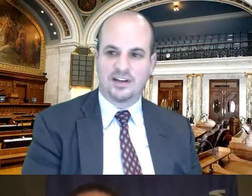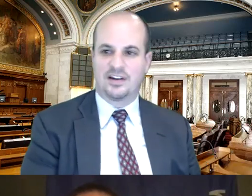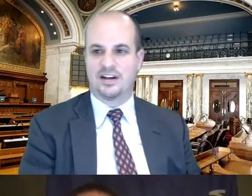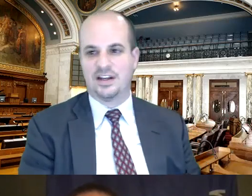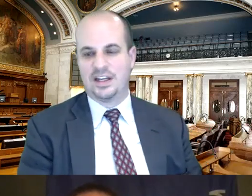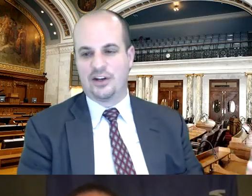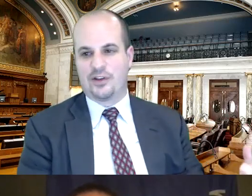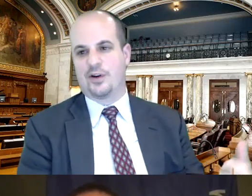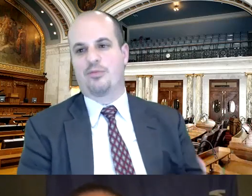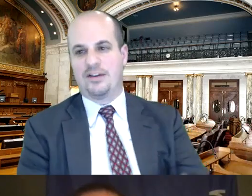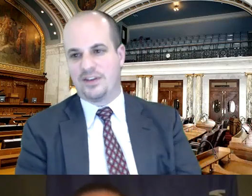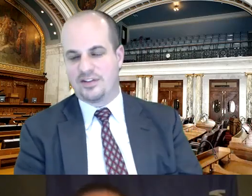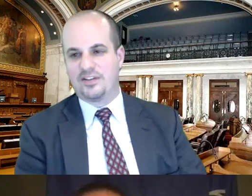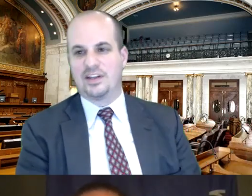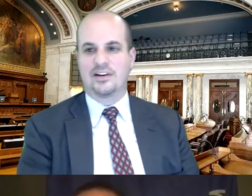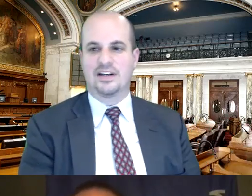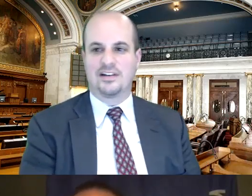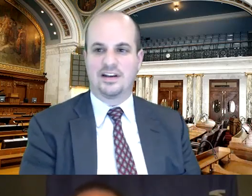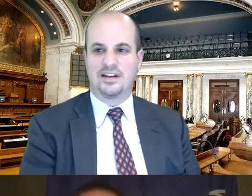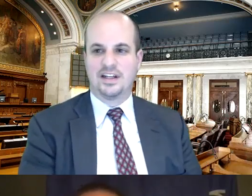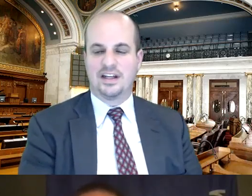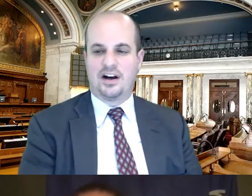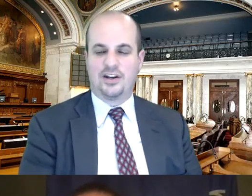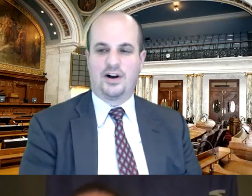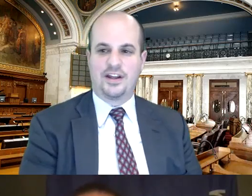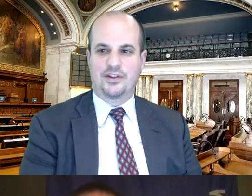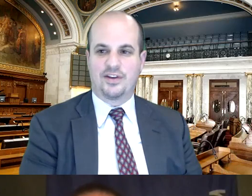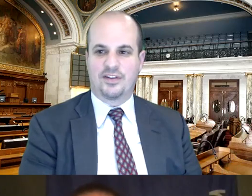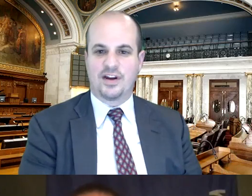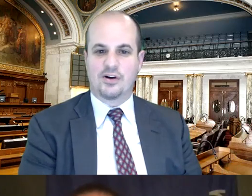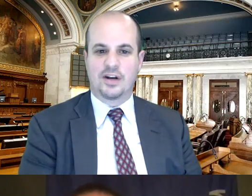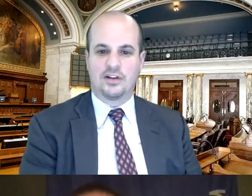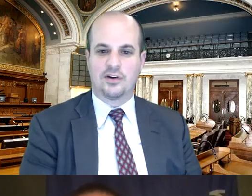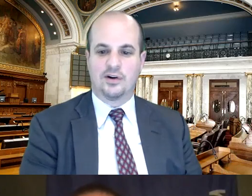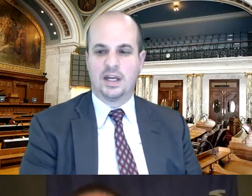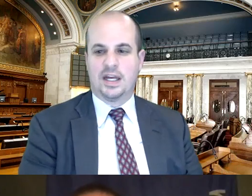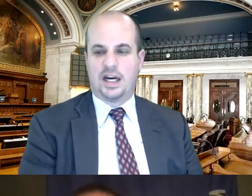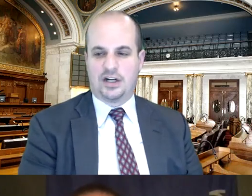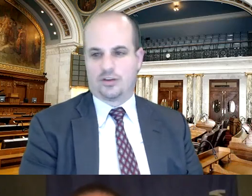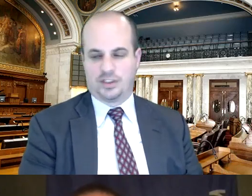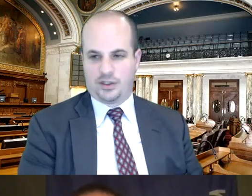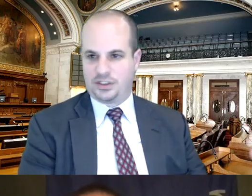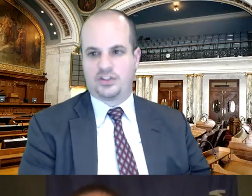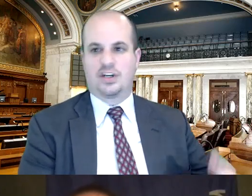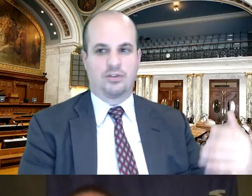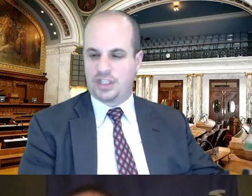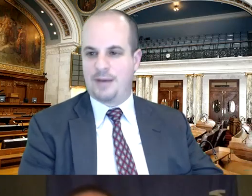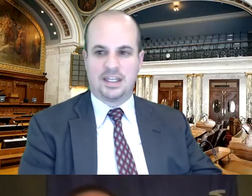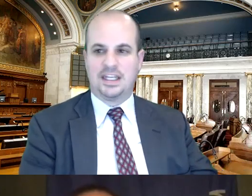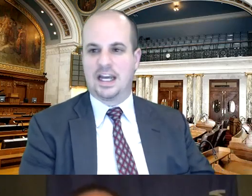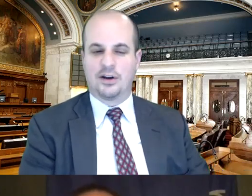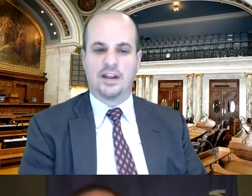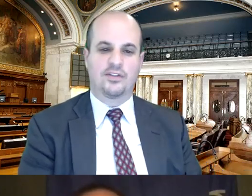fest and uh you know they're not a pride fest this year and uh you know all the other stuff that's not going on so uh or you know just general